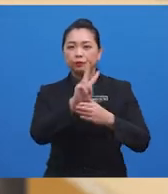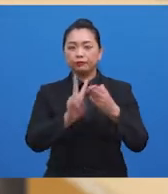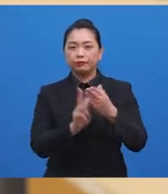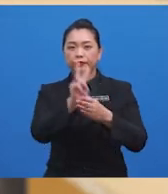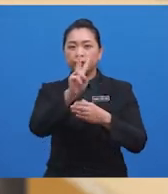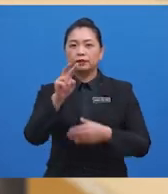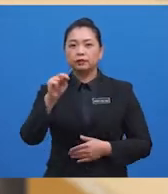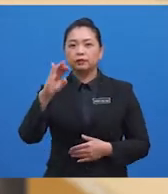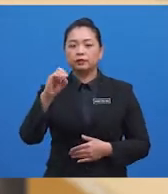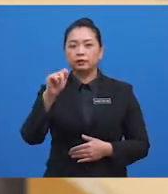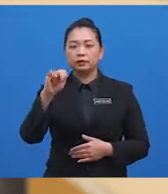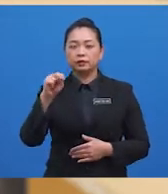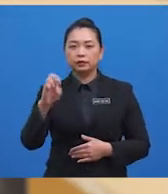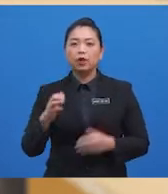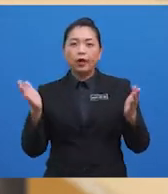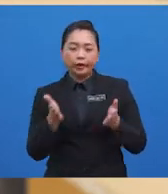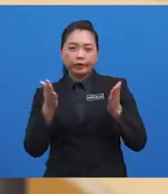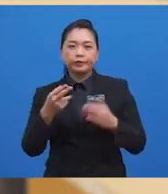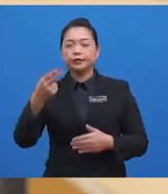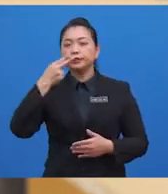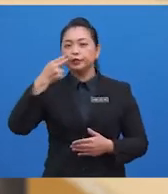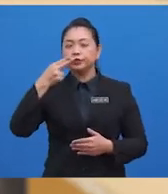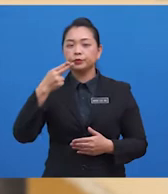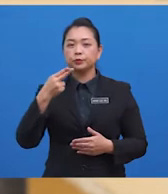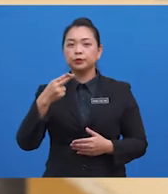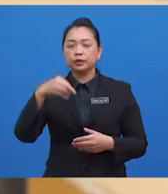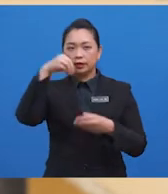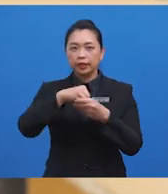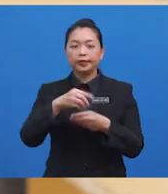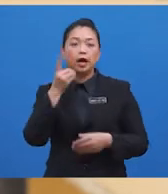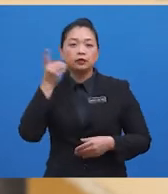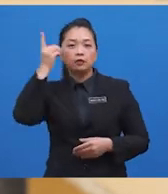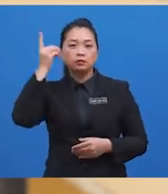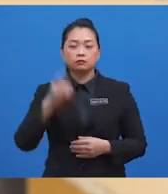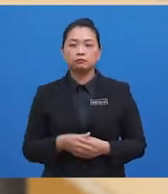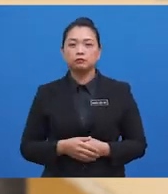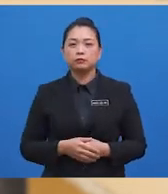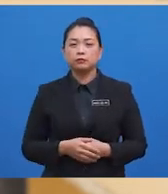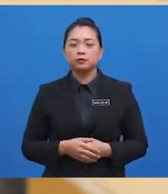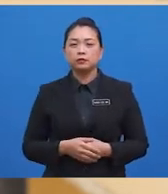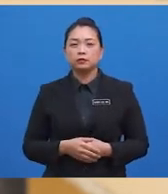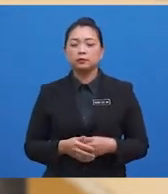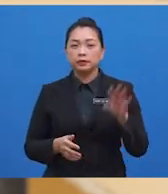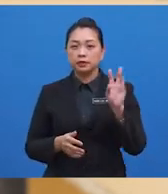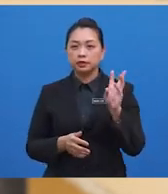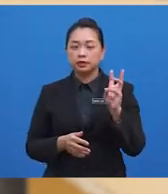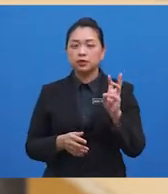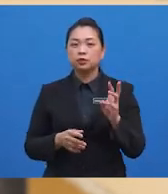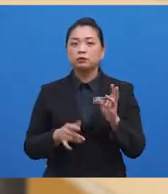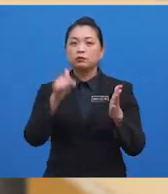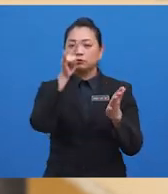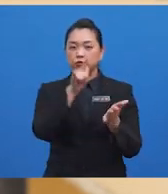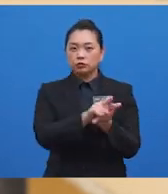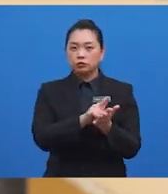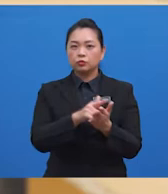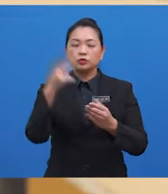nicotine might actually encourage cigarette smoking in adolescence. And six, those who use e-cigarettes also